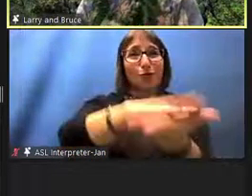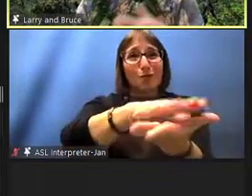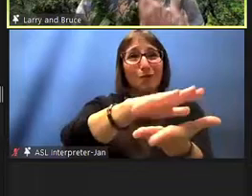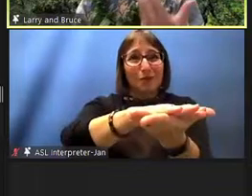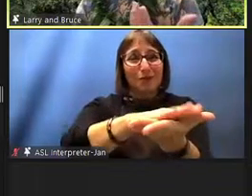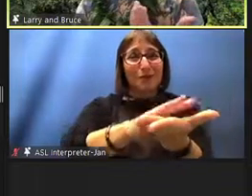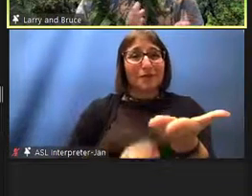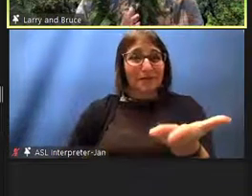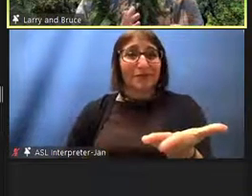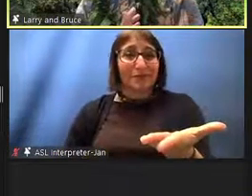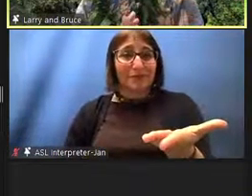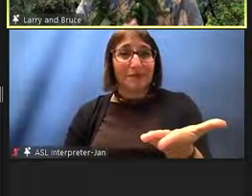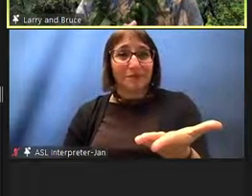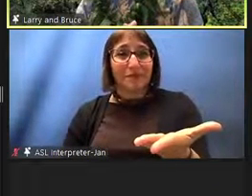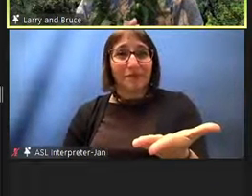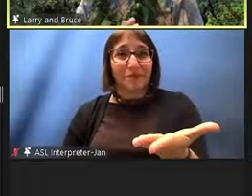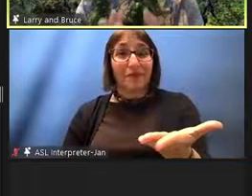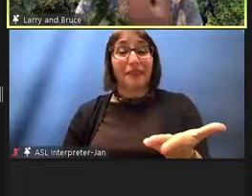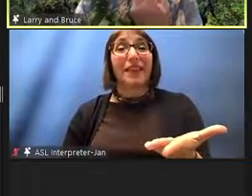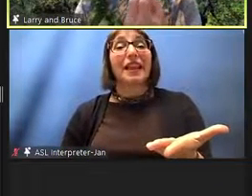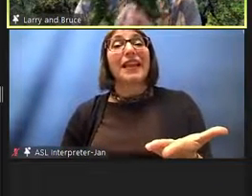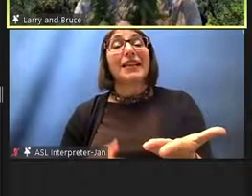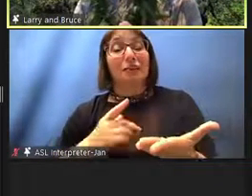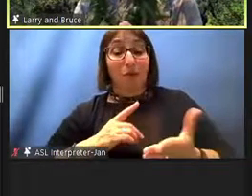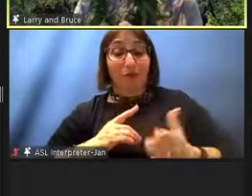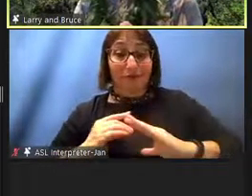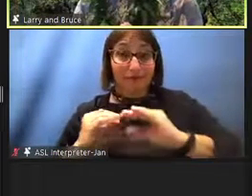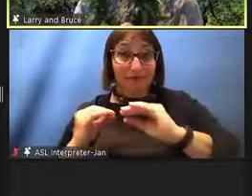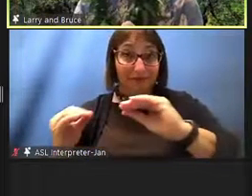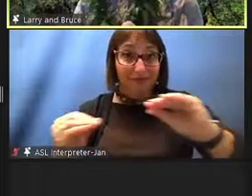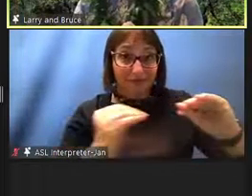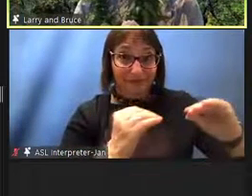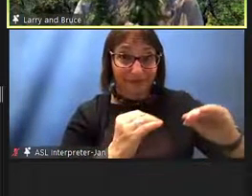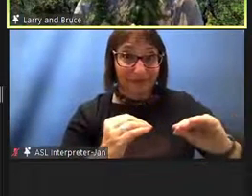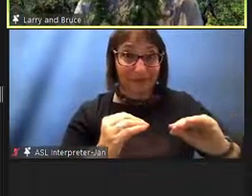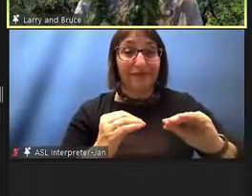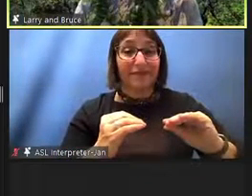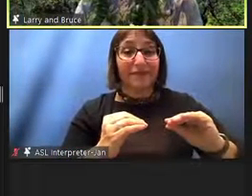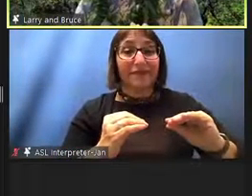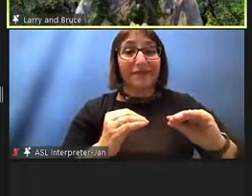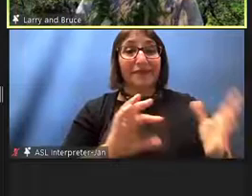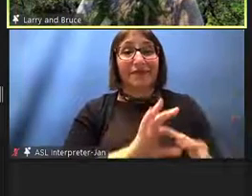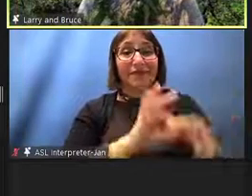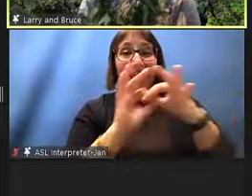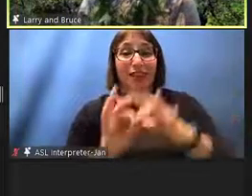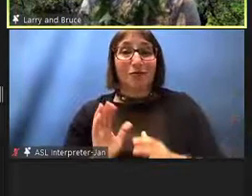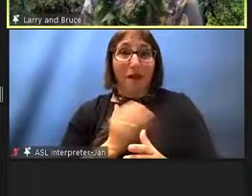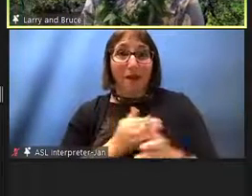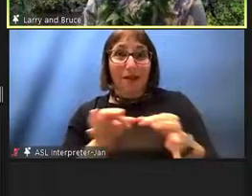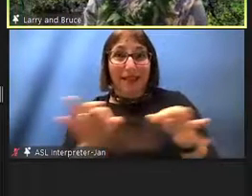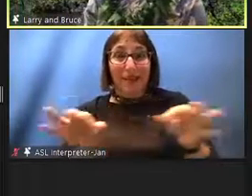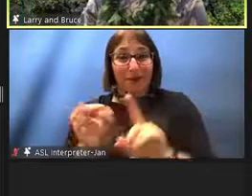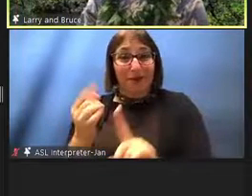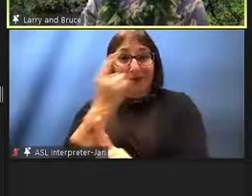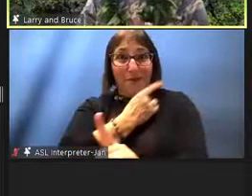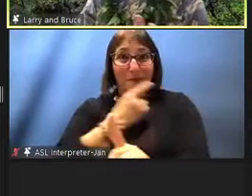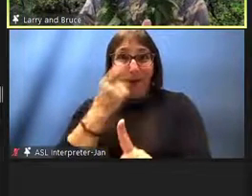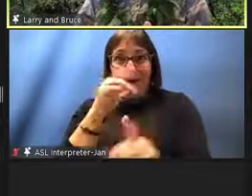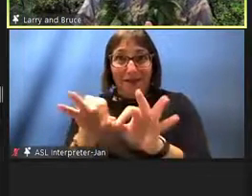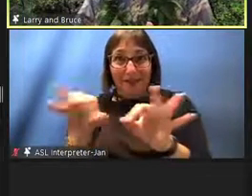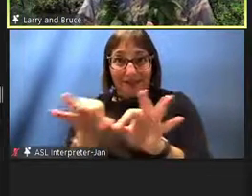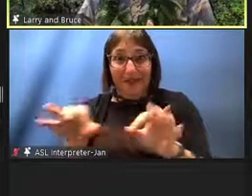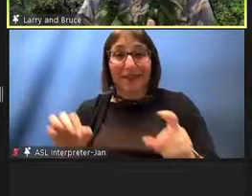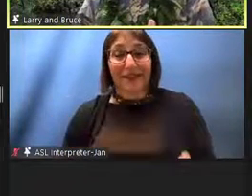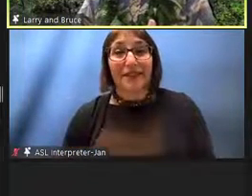the medium of education through our language, Hawaiian, and that happened